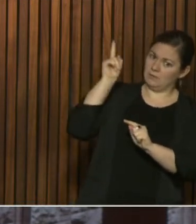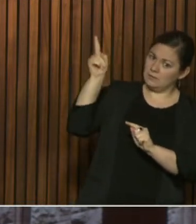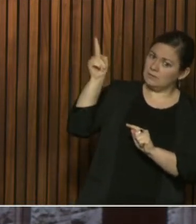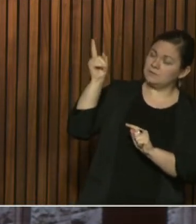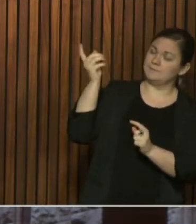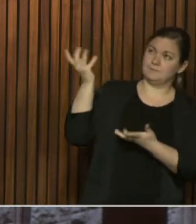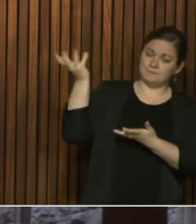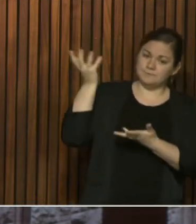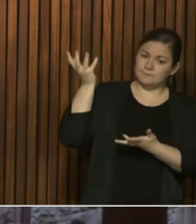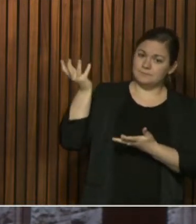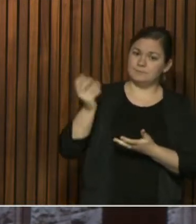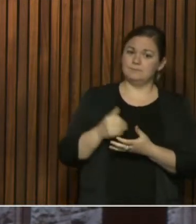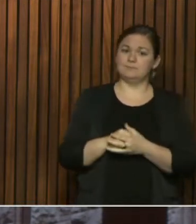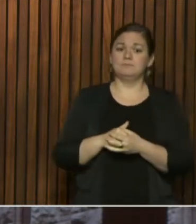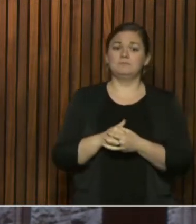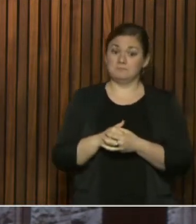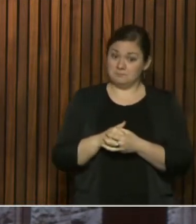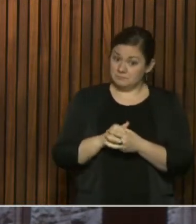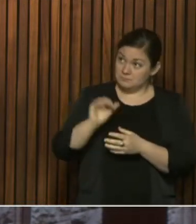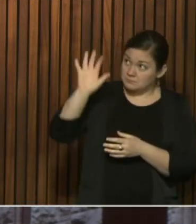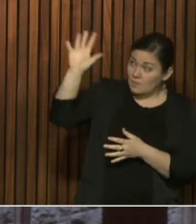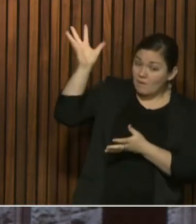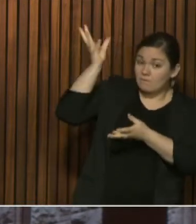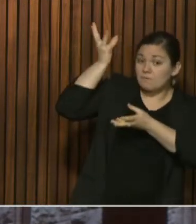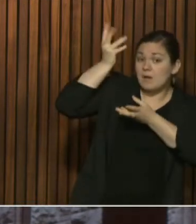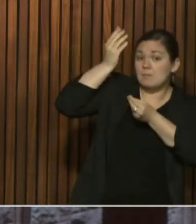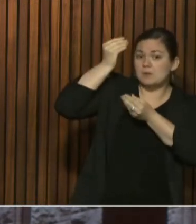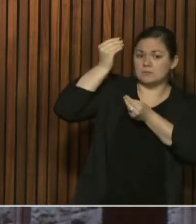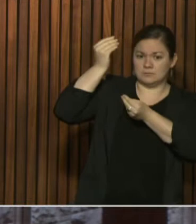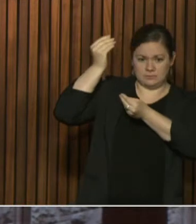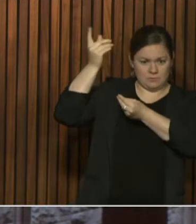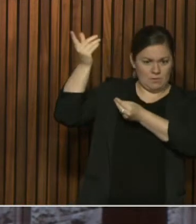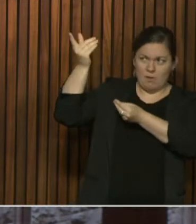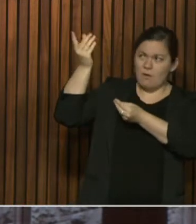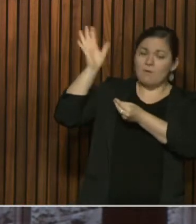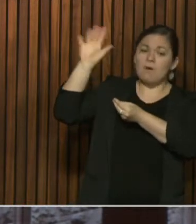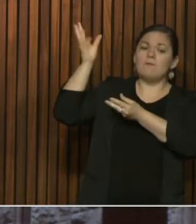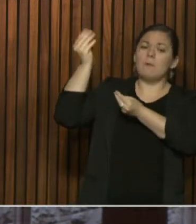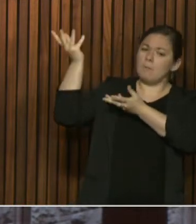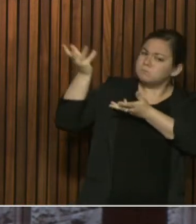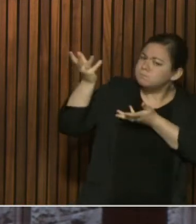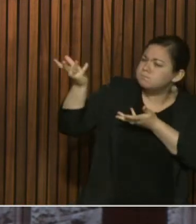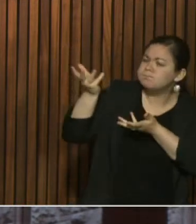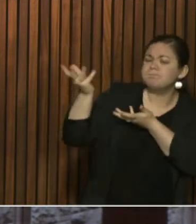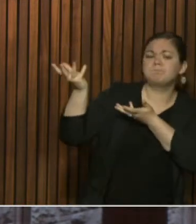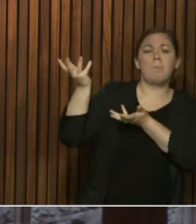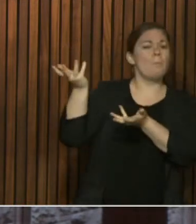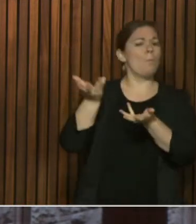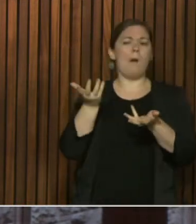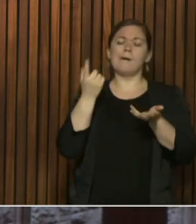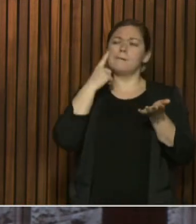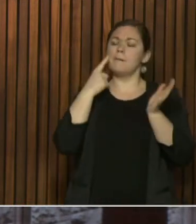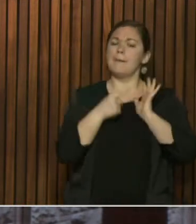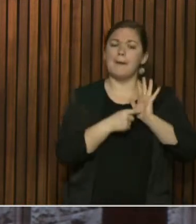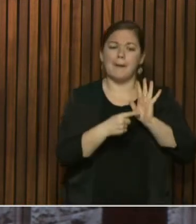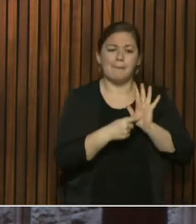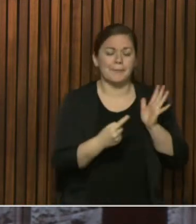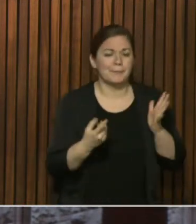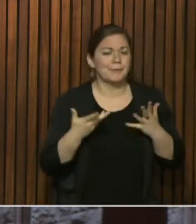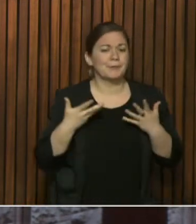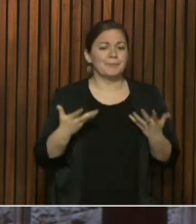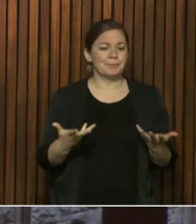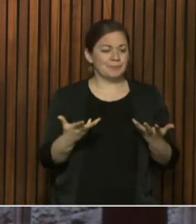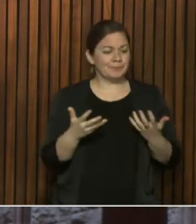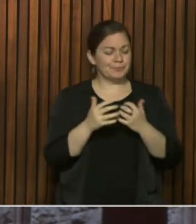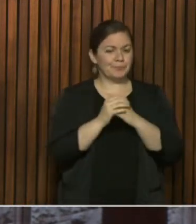the new information, especially related to various cases with ideas and concepts around